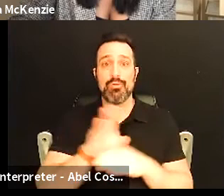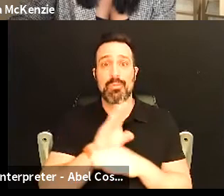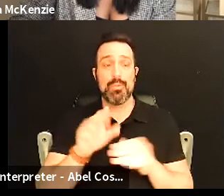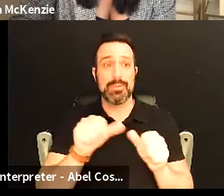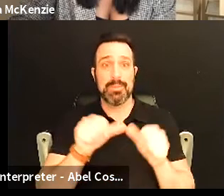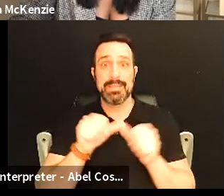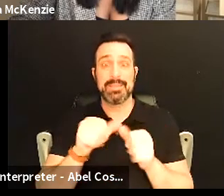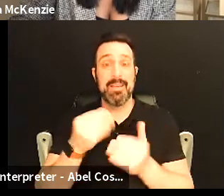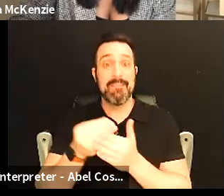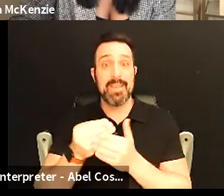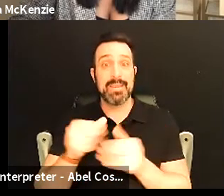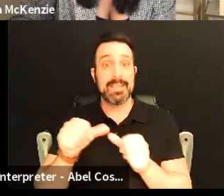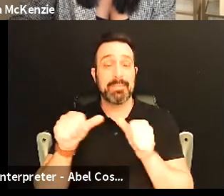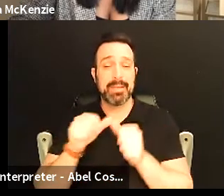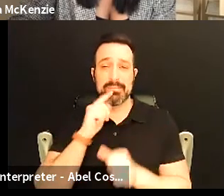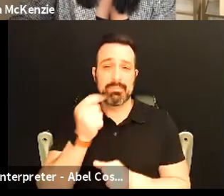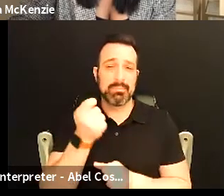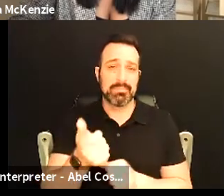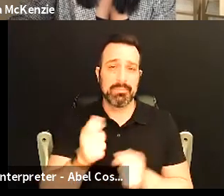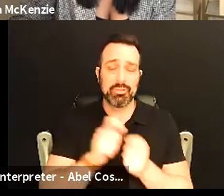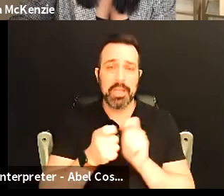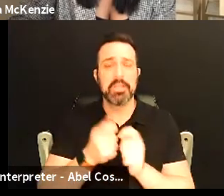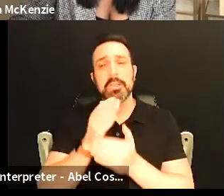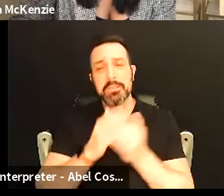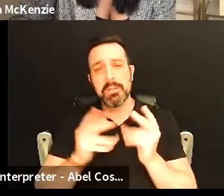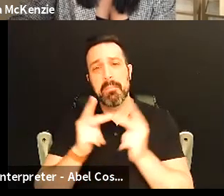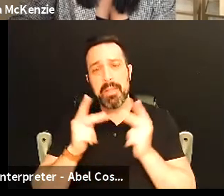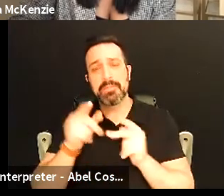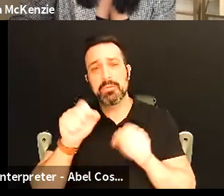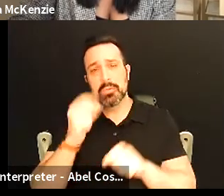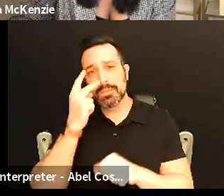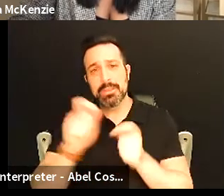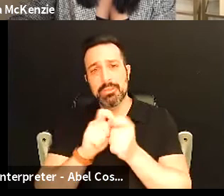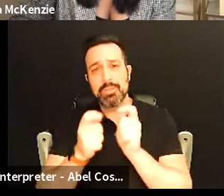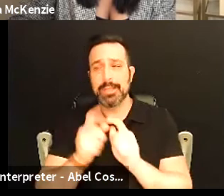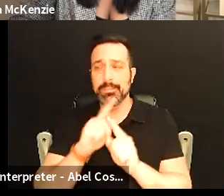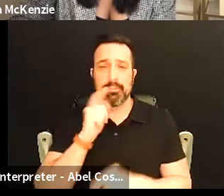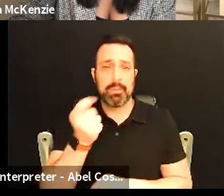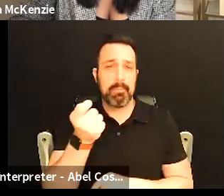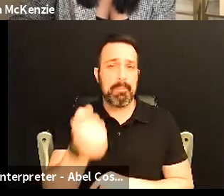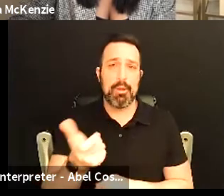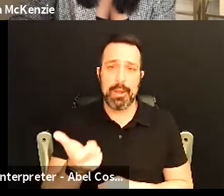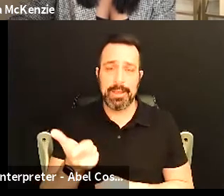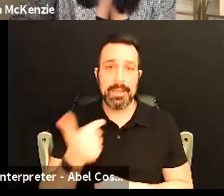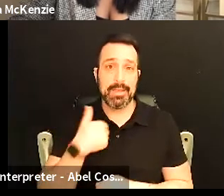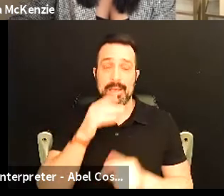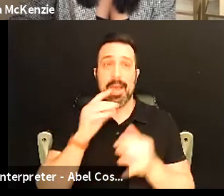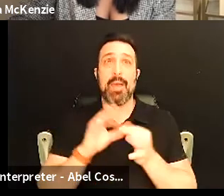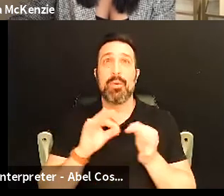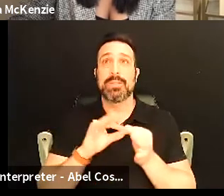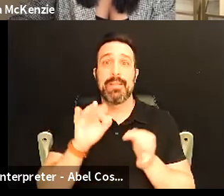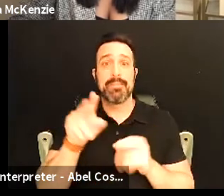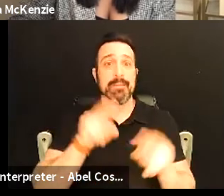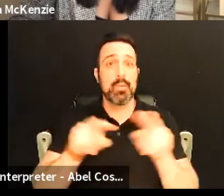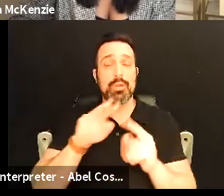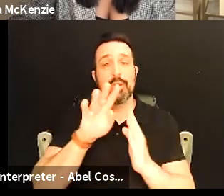has barely changed you know there are certain places where you can see change but it is barely and it's i'd say like if you looked